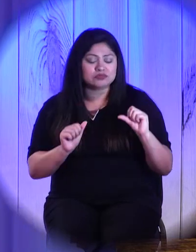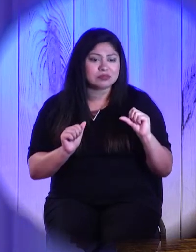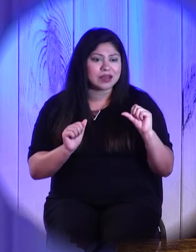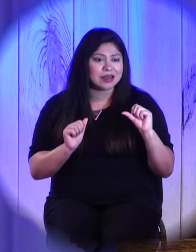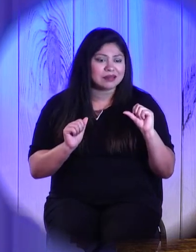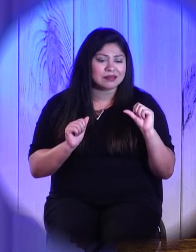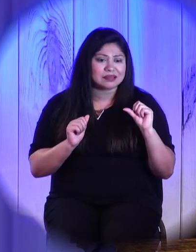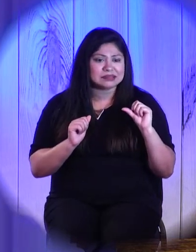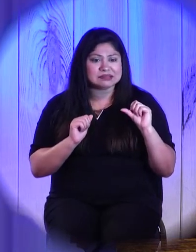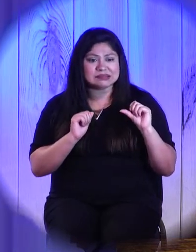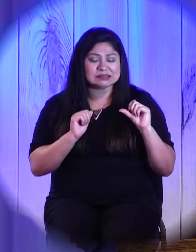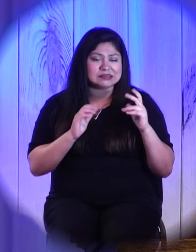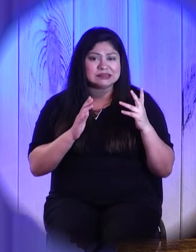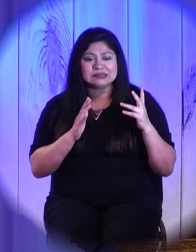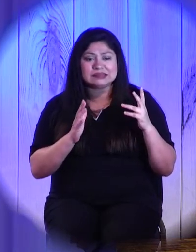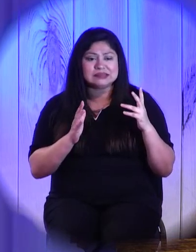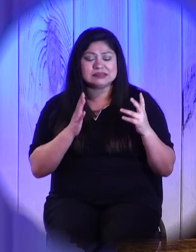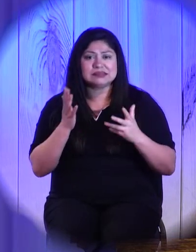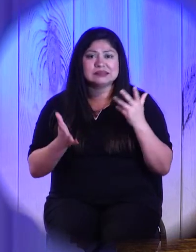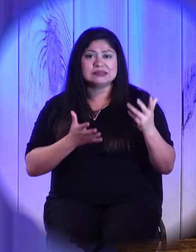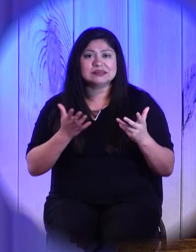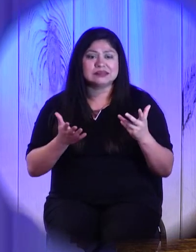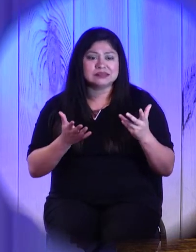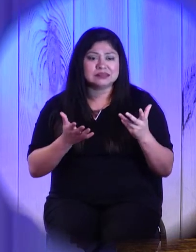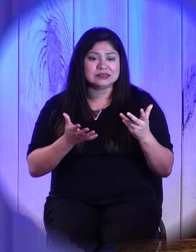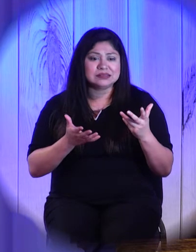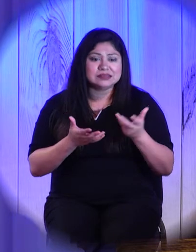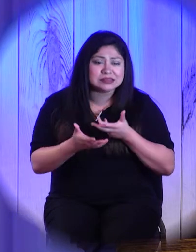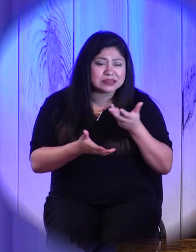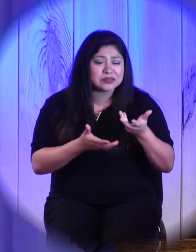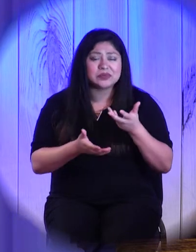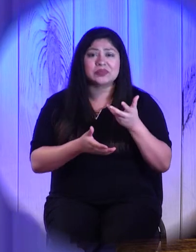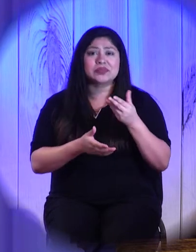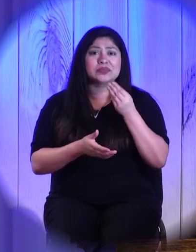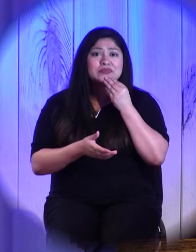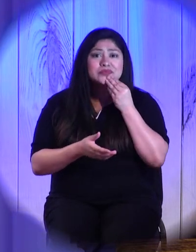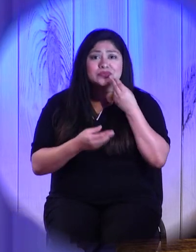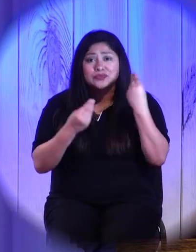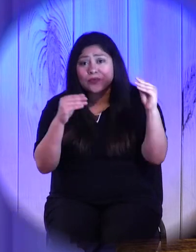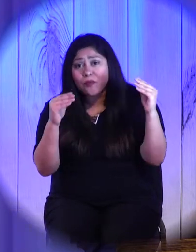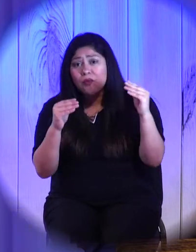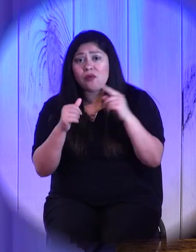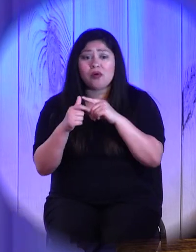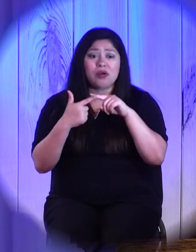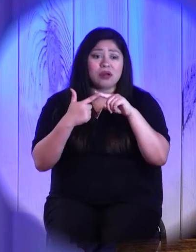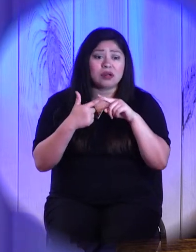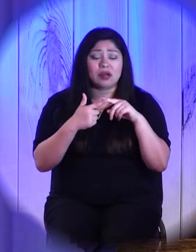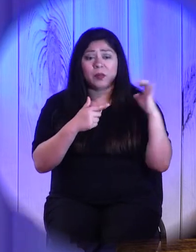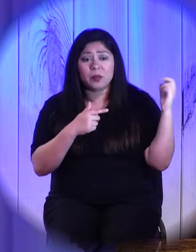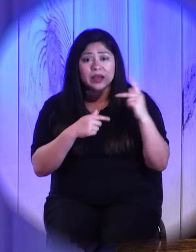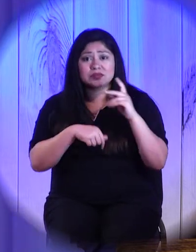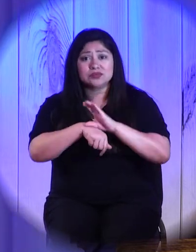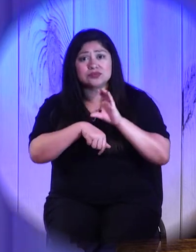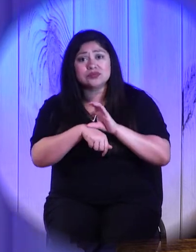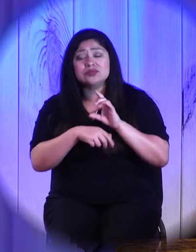trying to figure out how to navigate the grocery store together, when we come back to church and try to figure that out, we are going to have